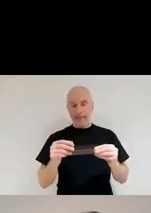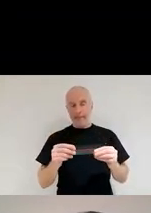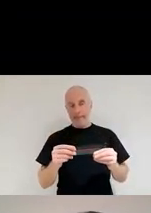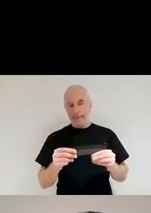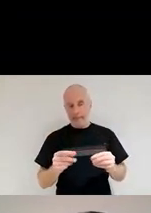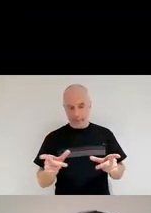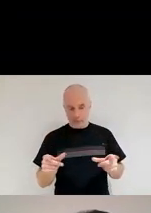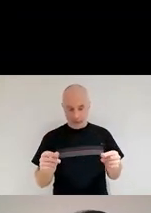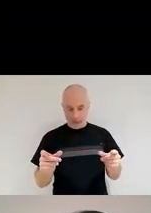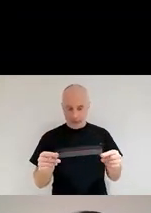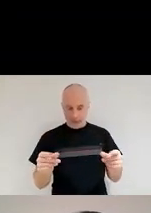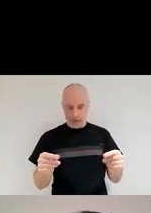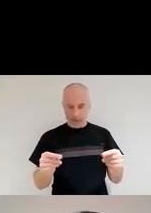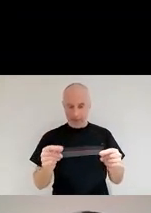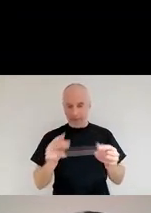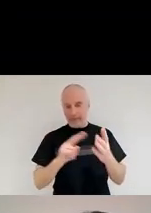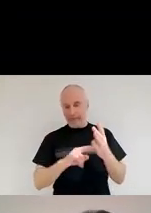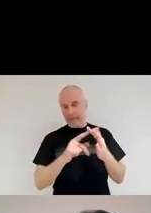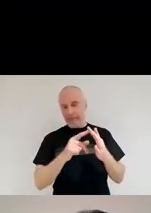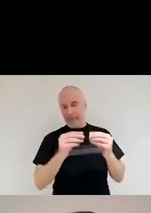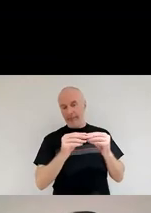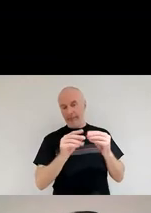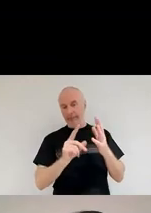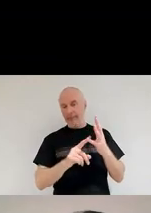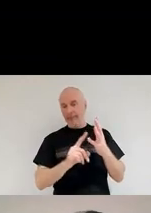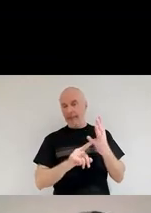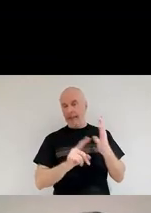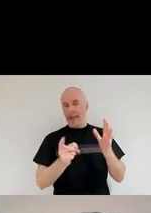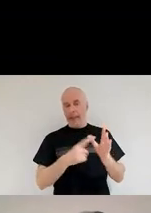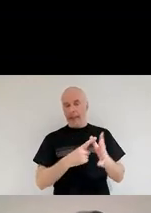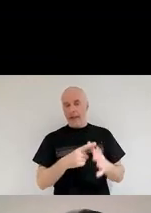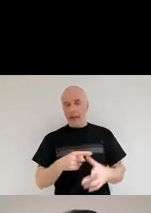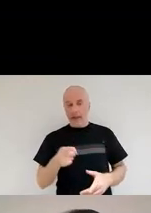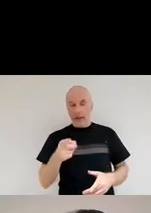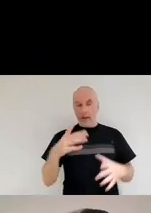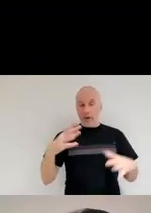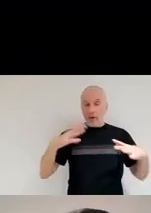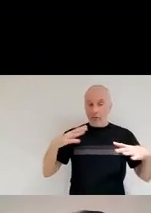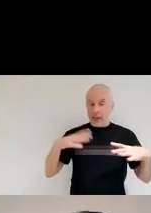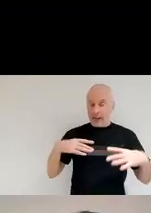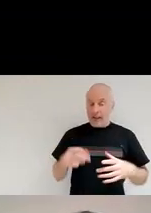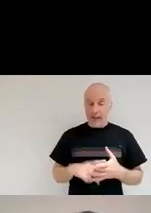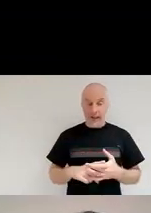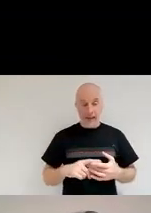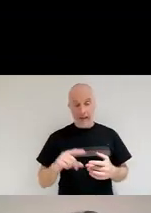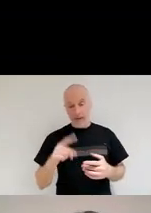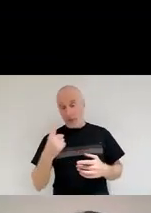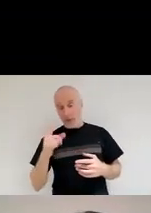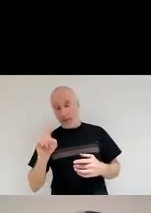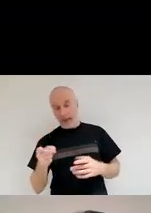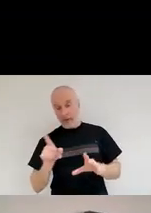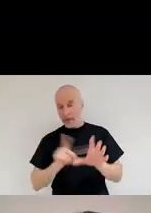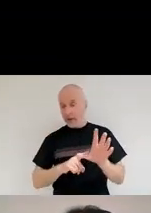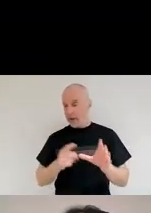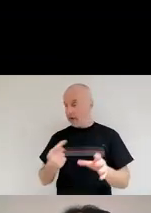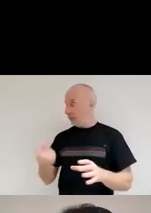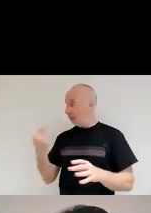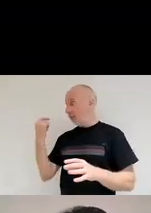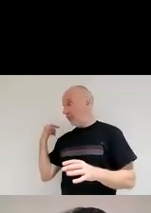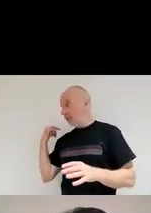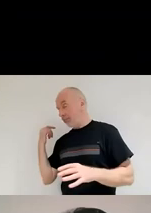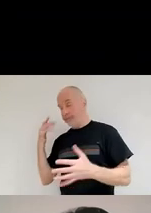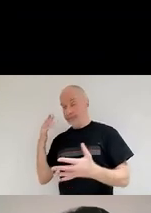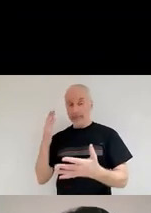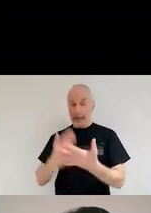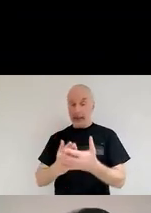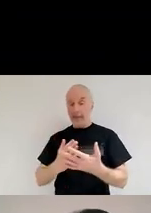because that's already 1000 years old. So you definitely should have gotten this reverse shock through most